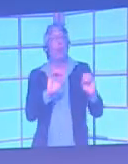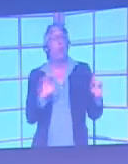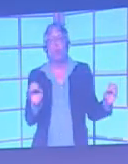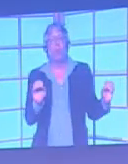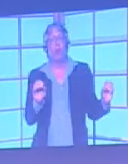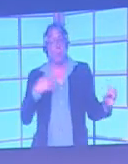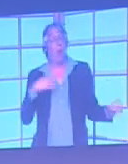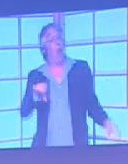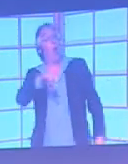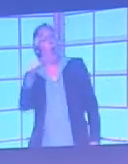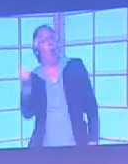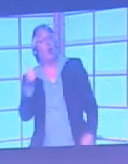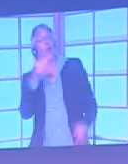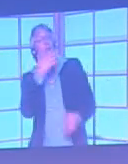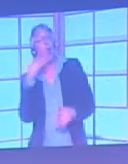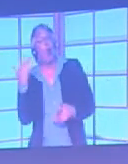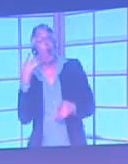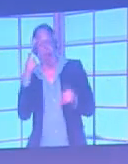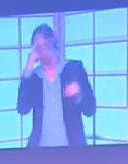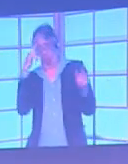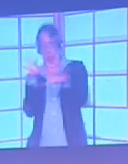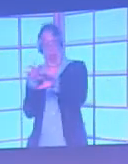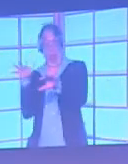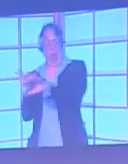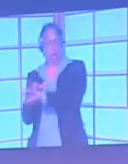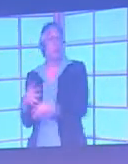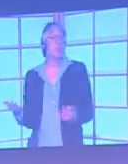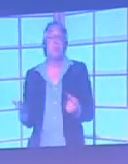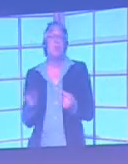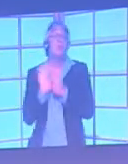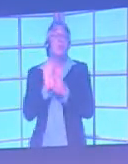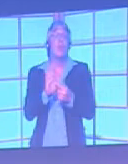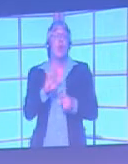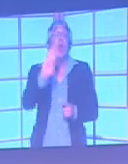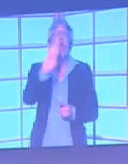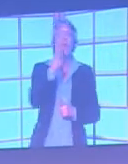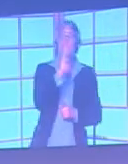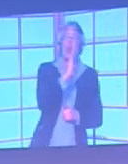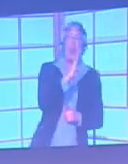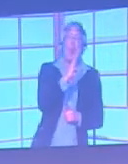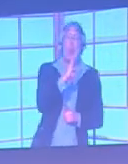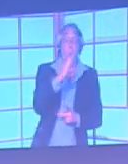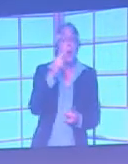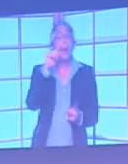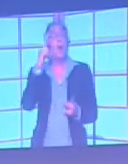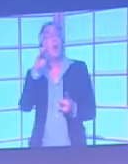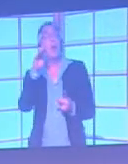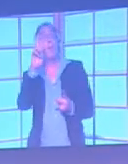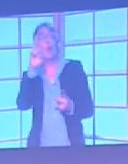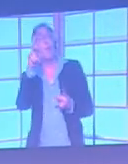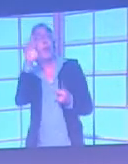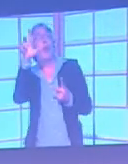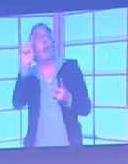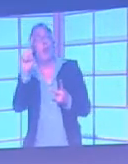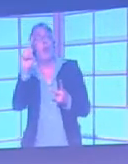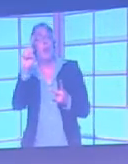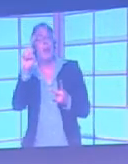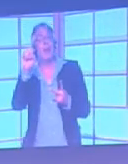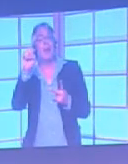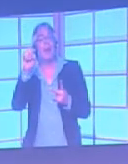confusion, and a really common mix-up is blues with purples, for example. So what do colour blind people see?